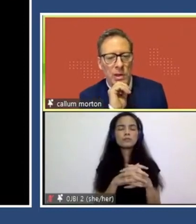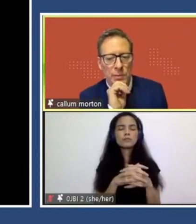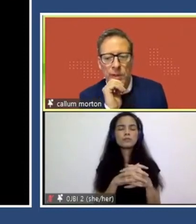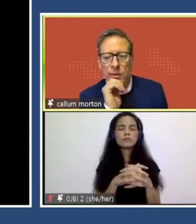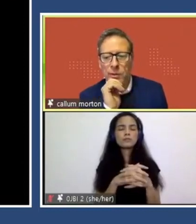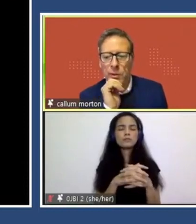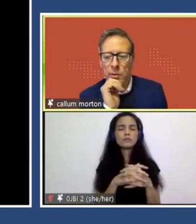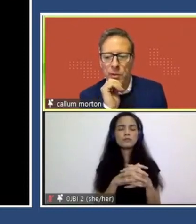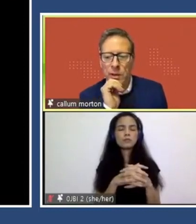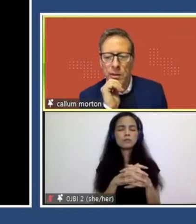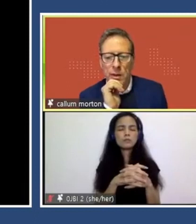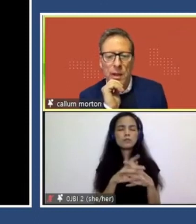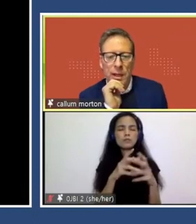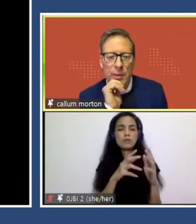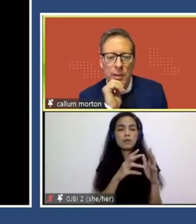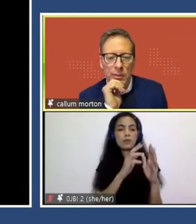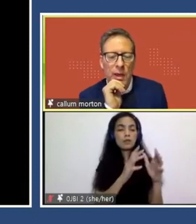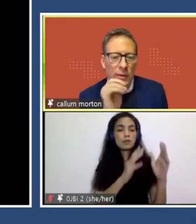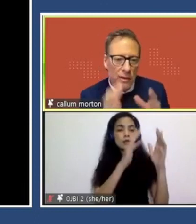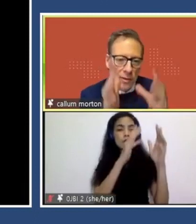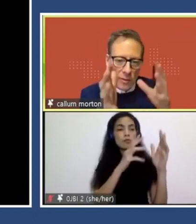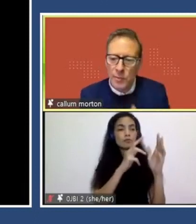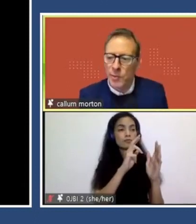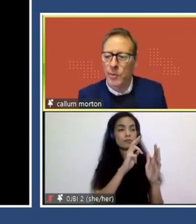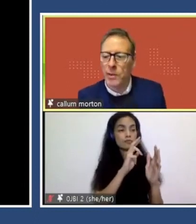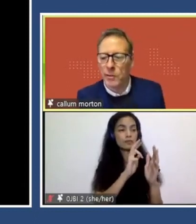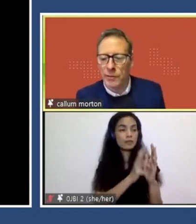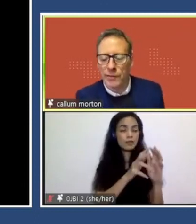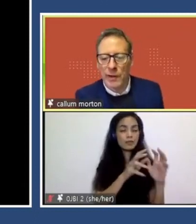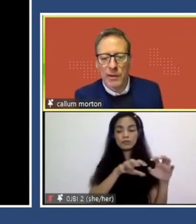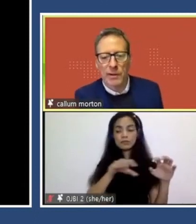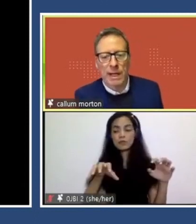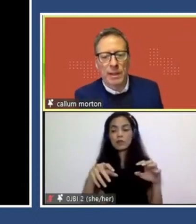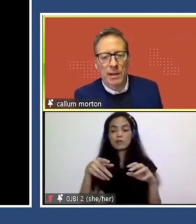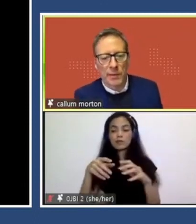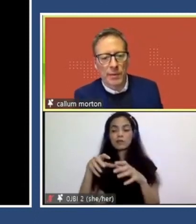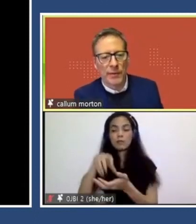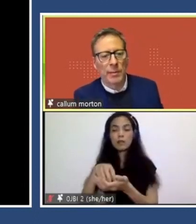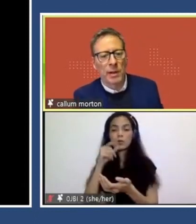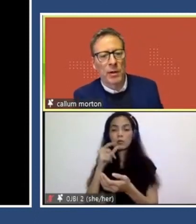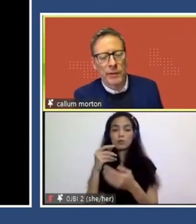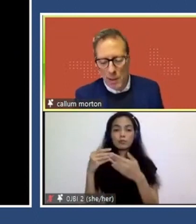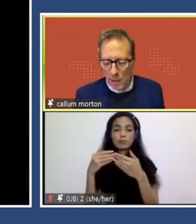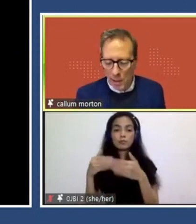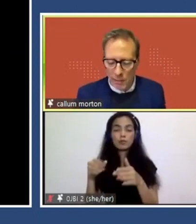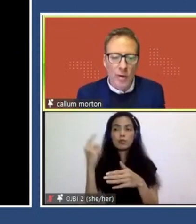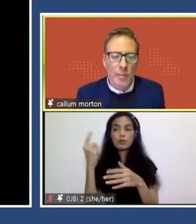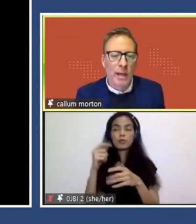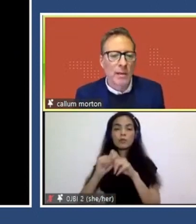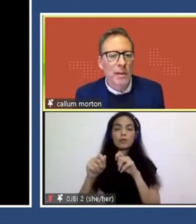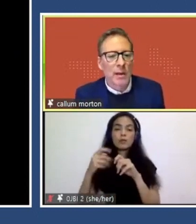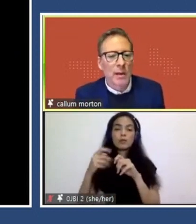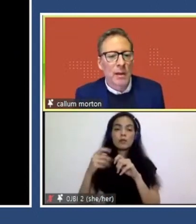a conversation between those two things and Emily sort of saying that she squeaks between two phallicists. I mean, Emily is from a family of,